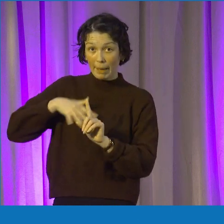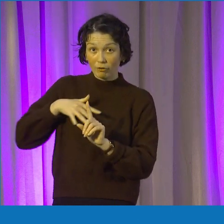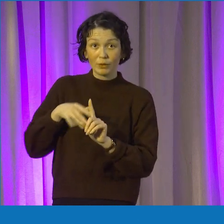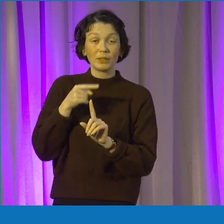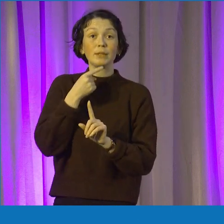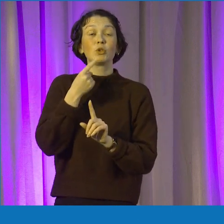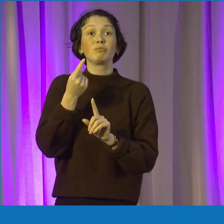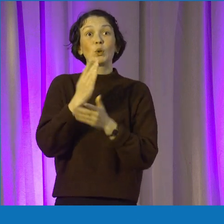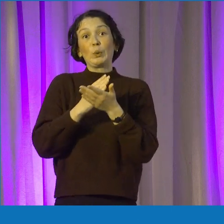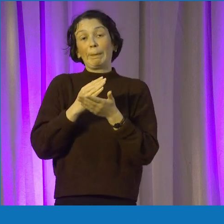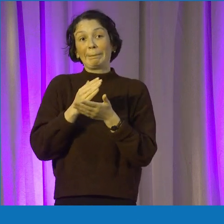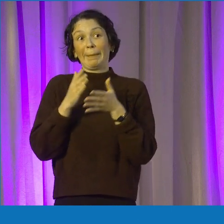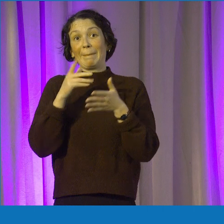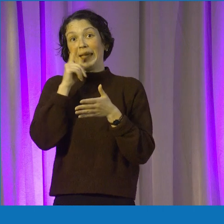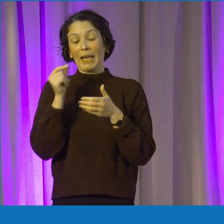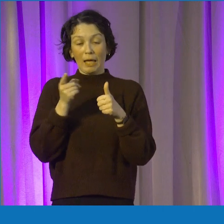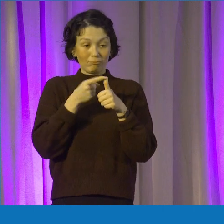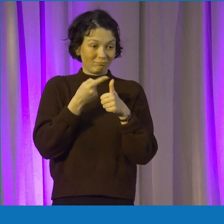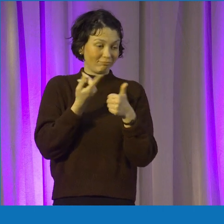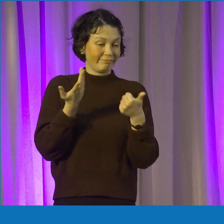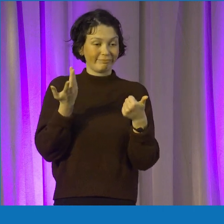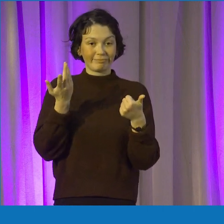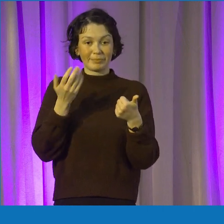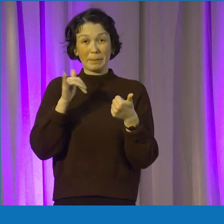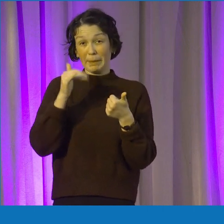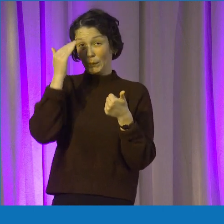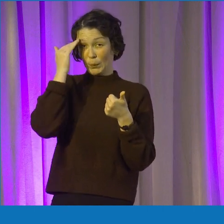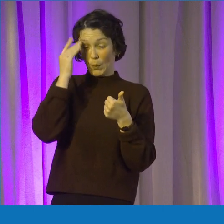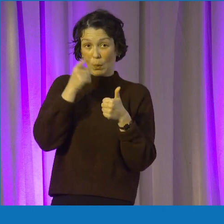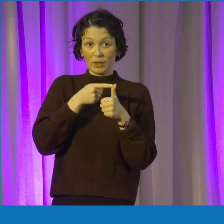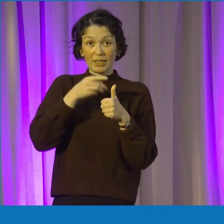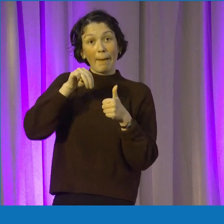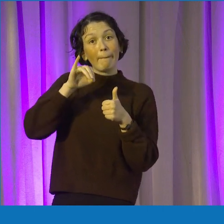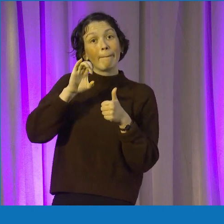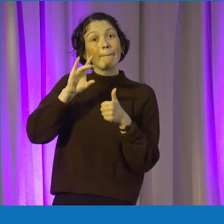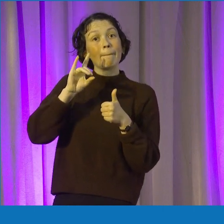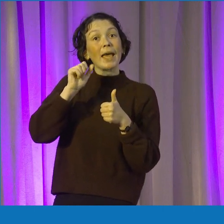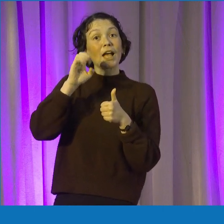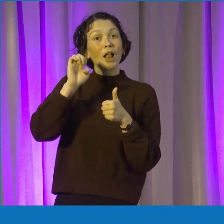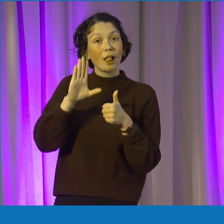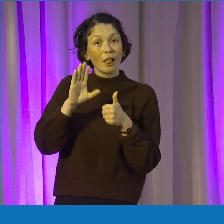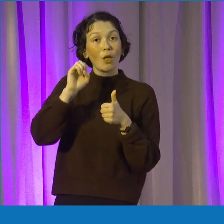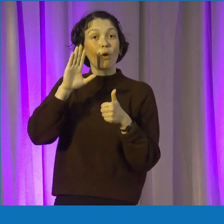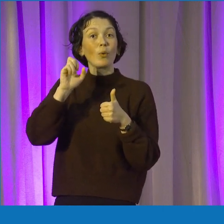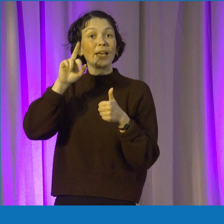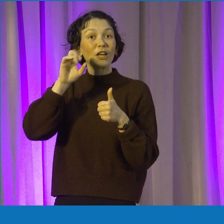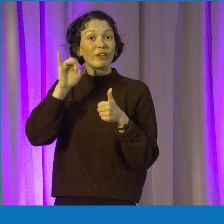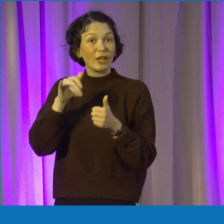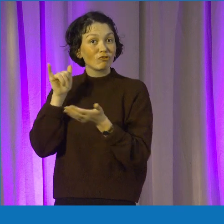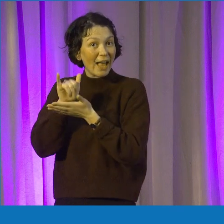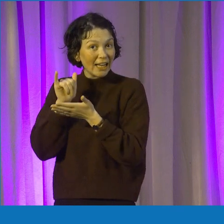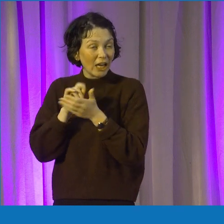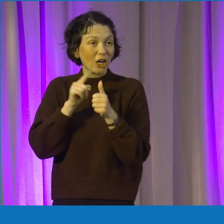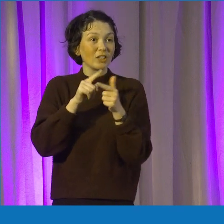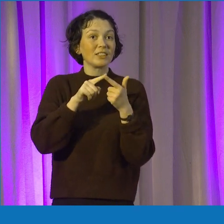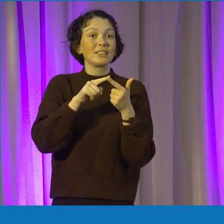couple of the kind of big name speakers who people would be familiar with would be Michael O'Leary of Ryanair, Mark Little of